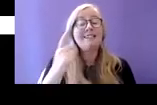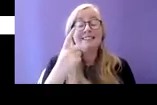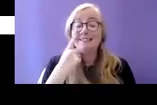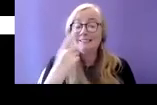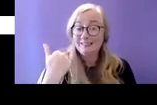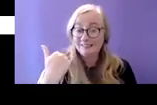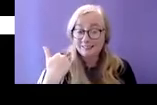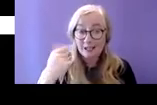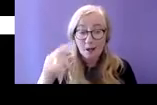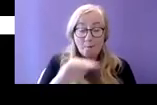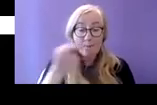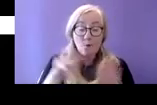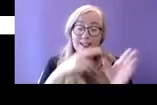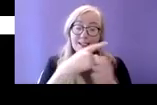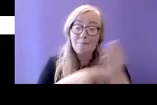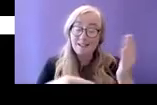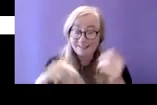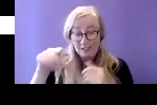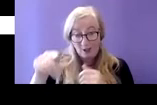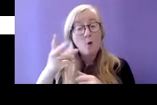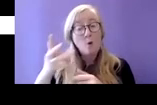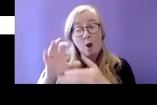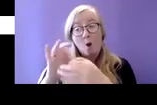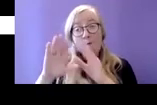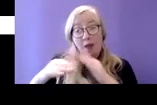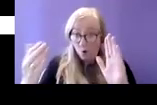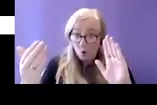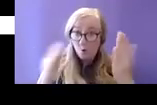homeless as compared to the general population writ large